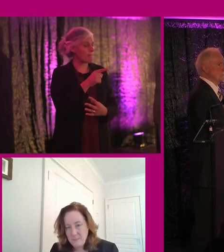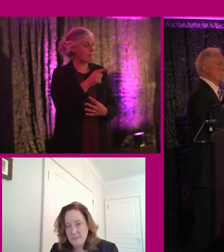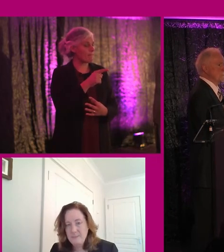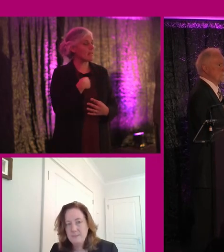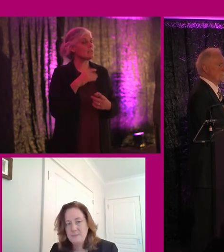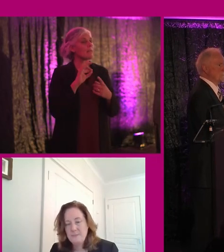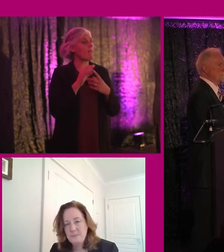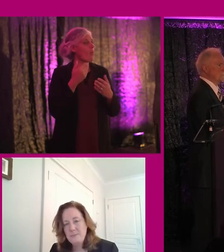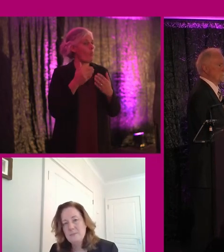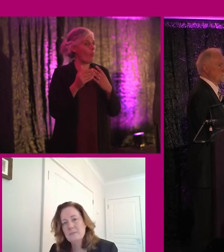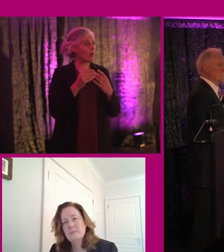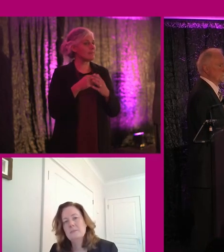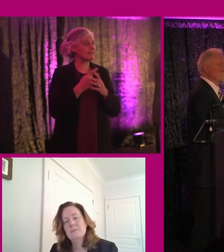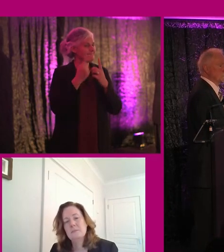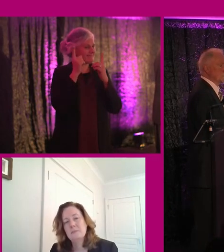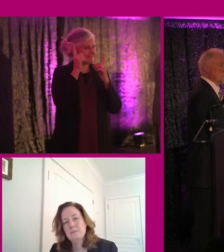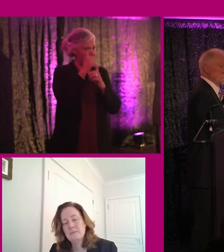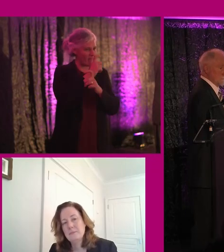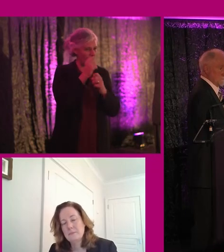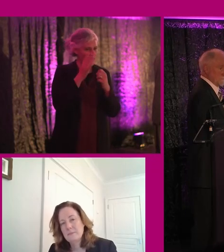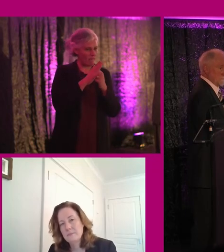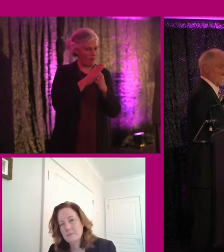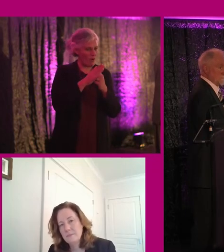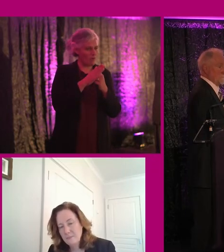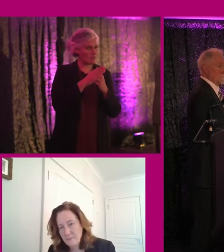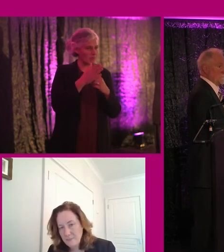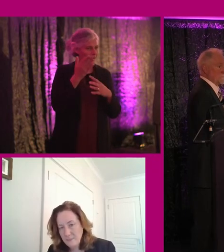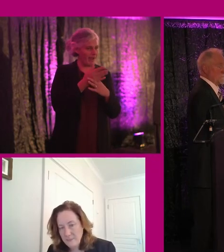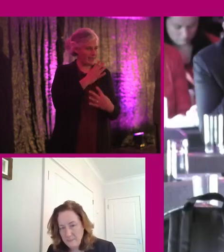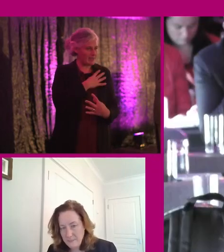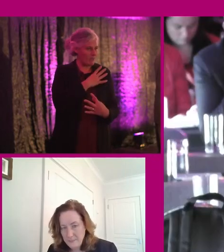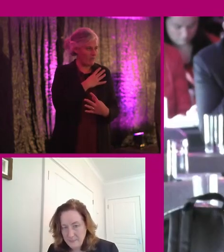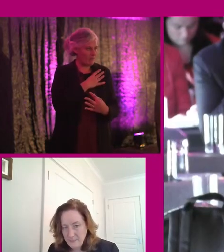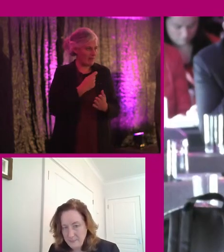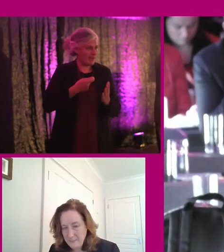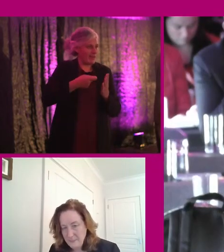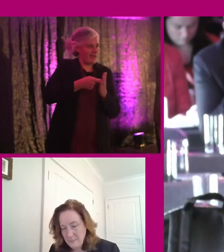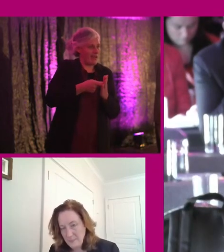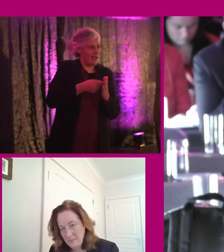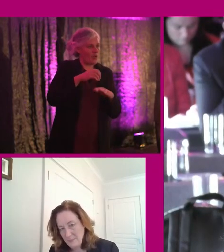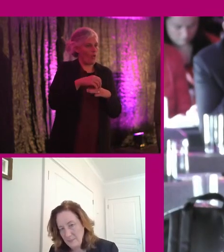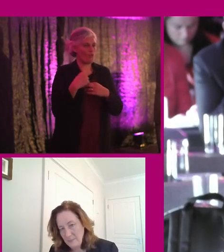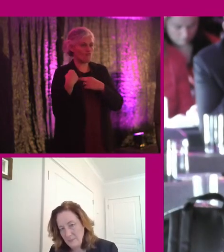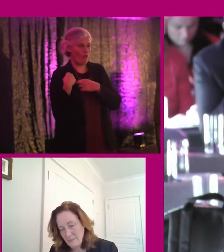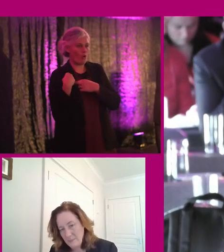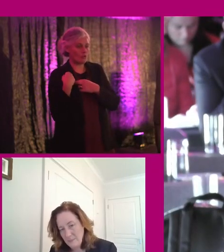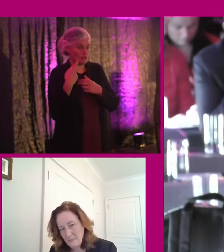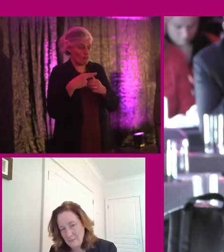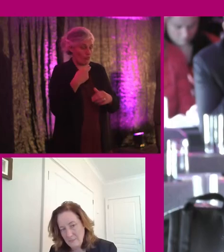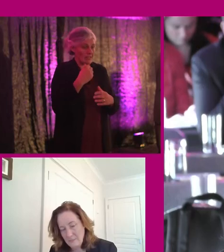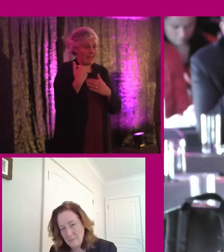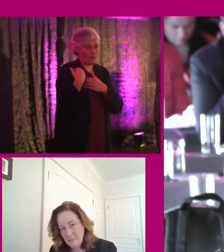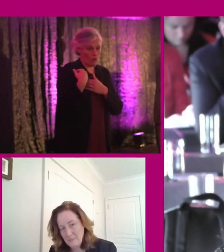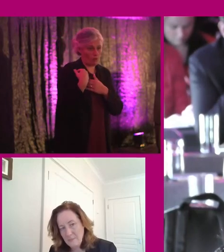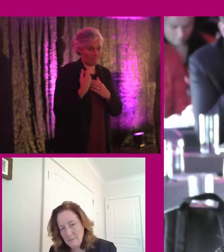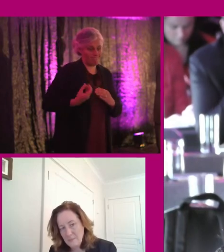point was made that it's very difficult for if an access officer is an add on role to their work, rather than their main